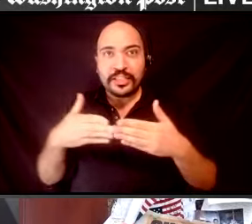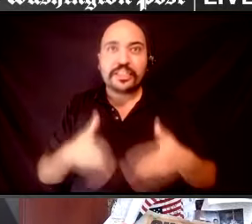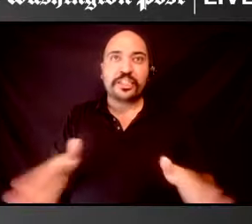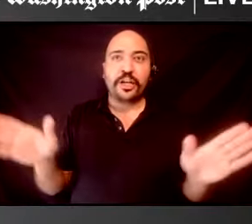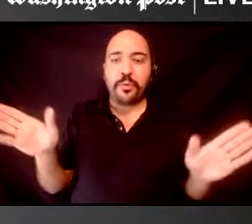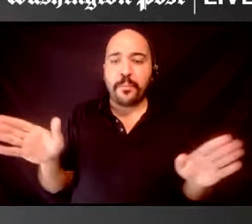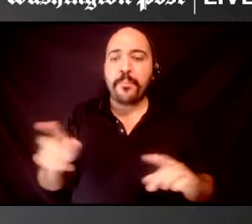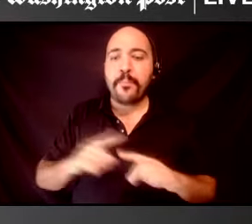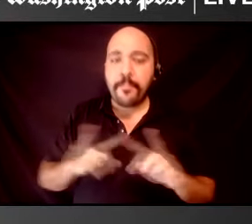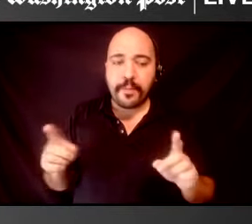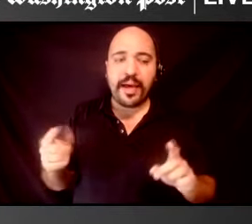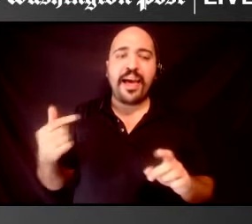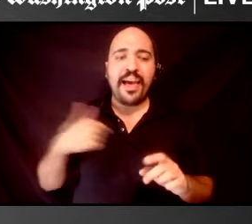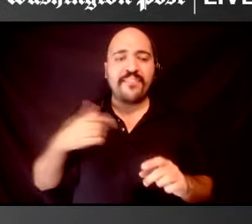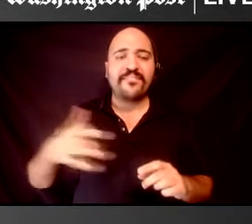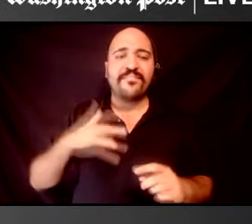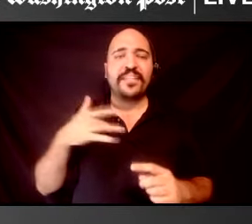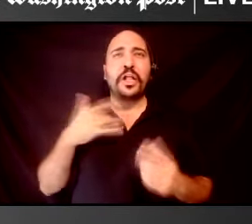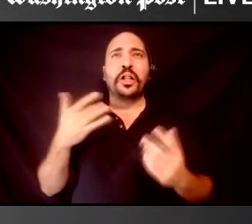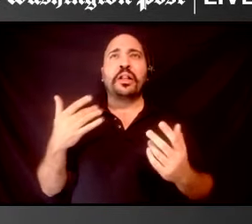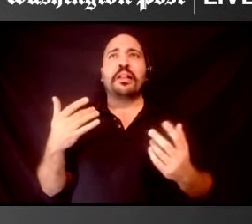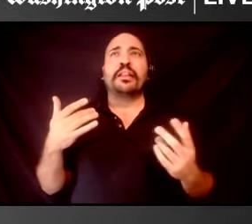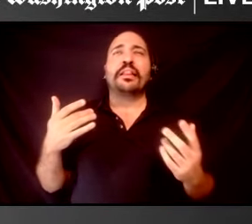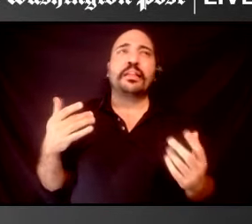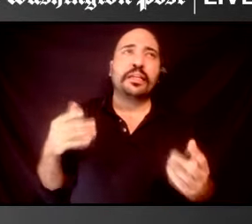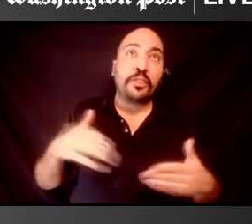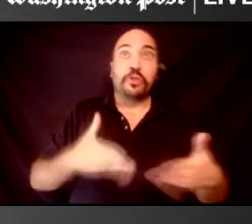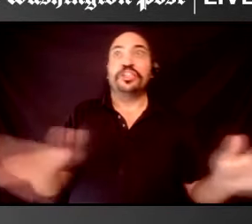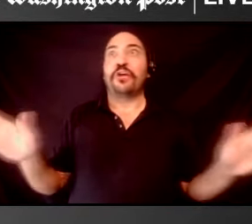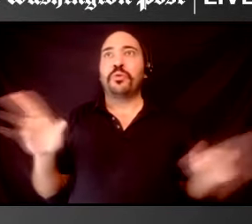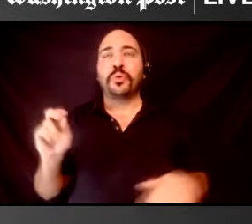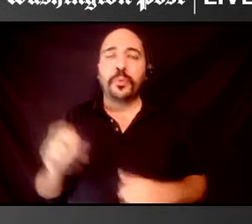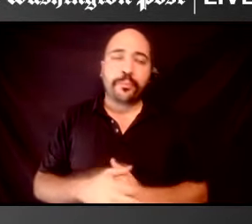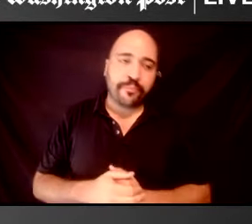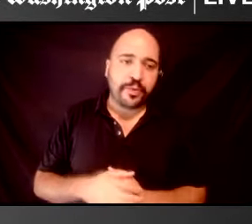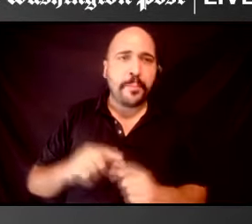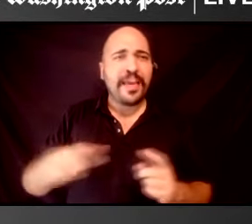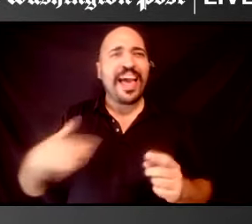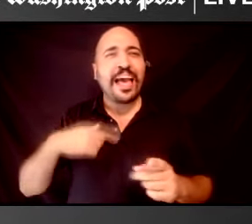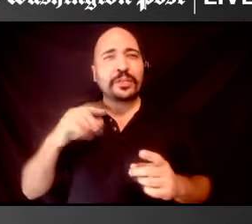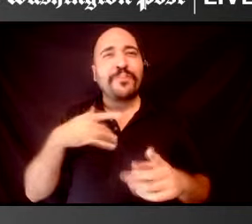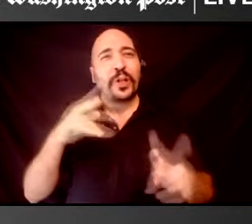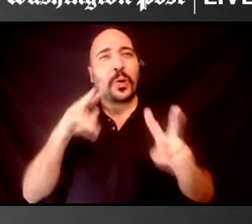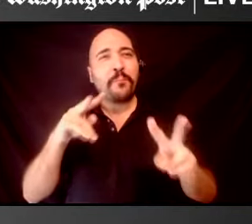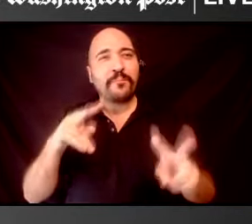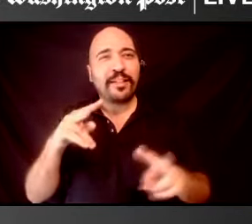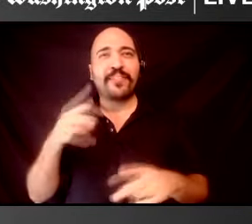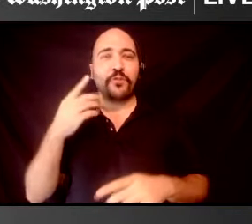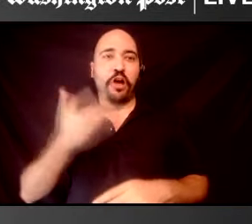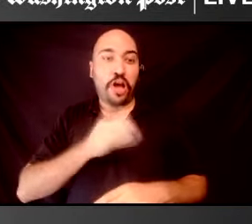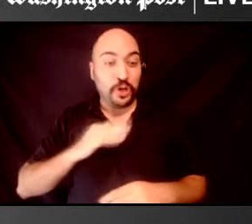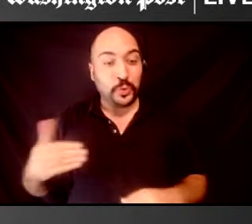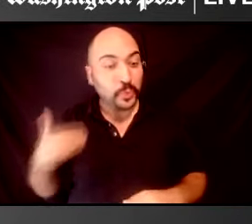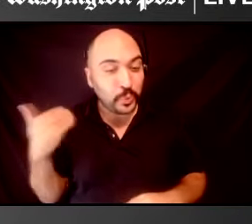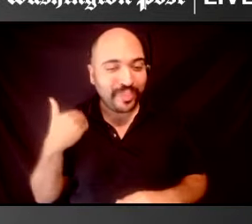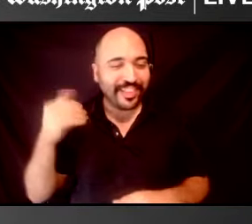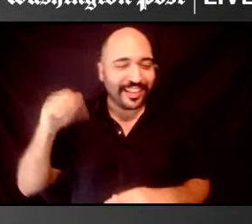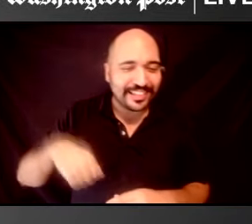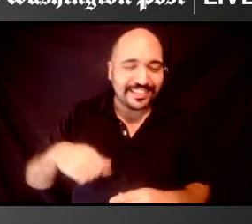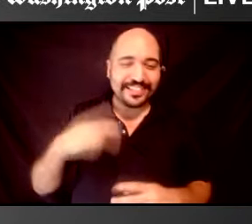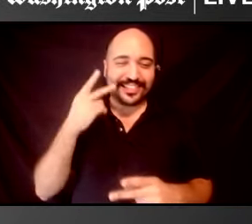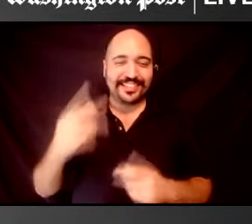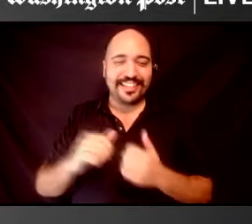I, I do feel hopeful though for, for our youth, um, just in seeing how